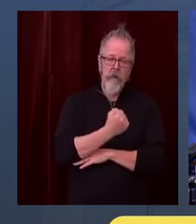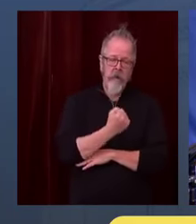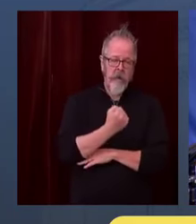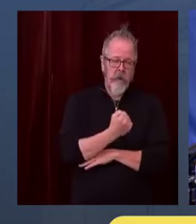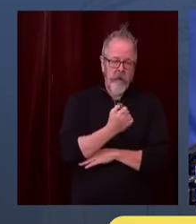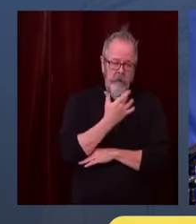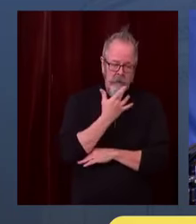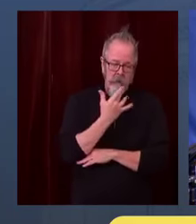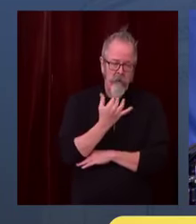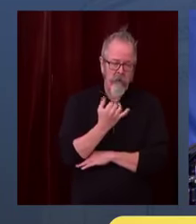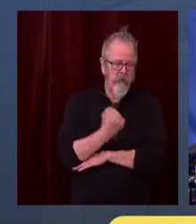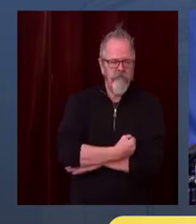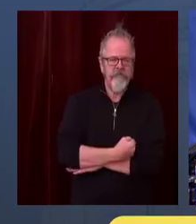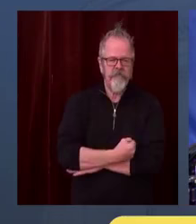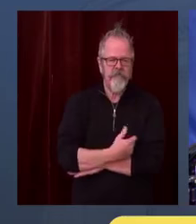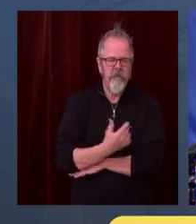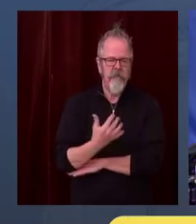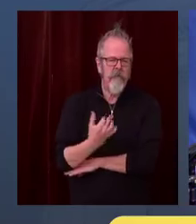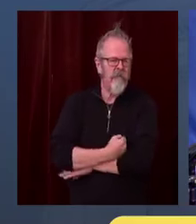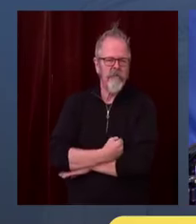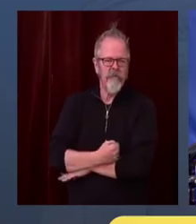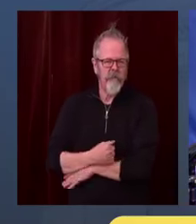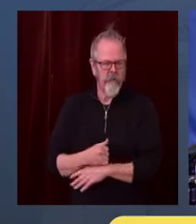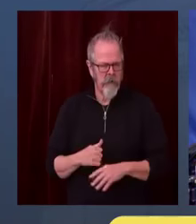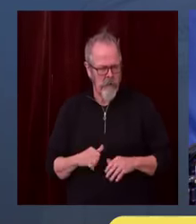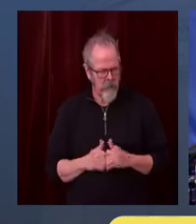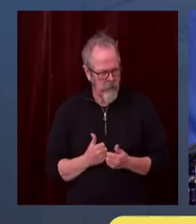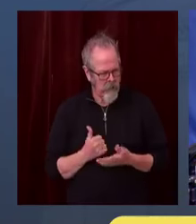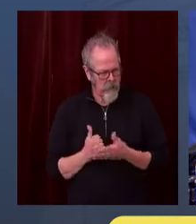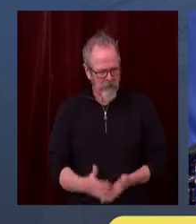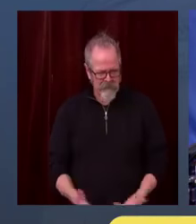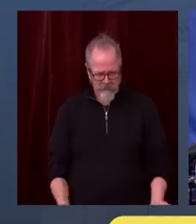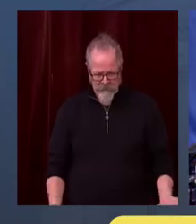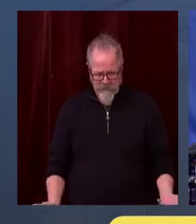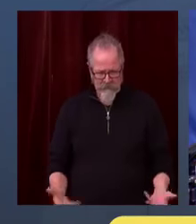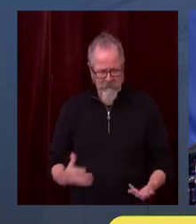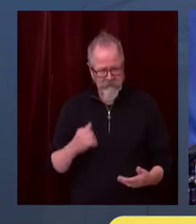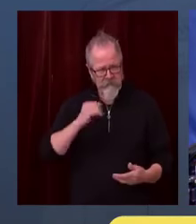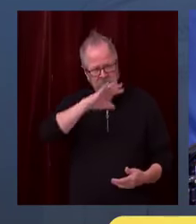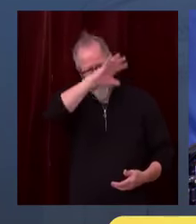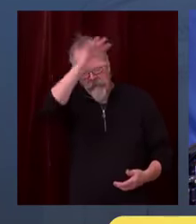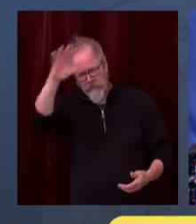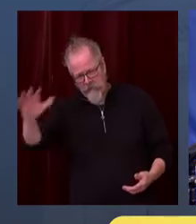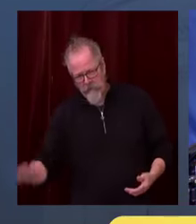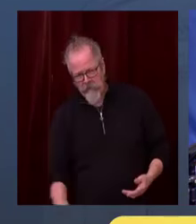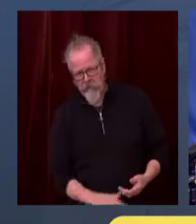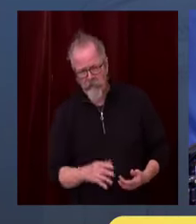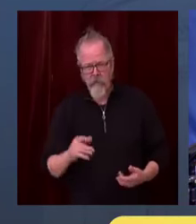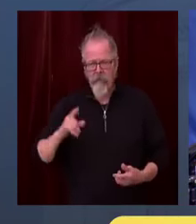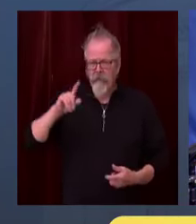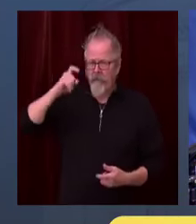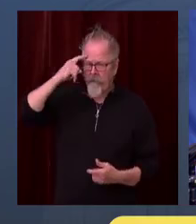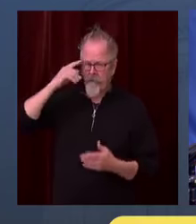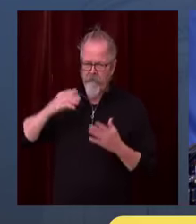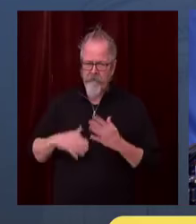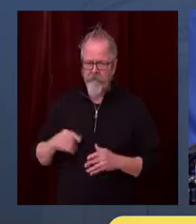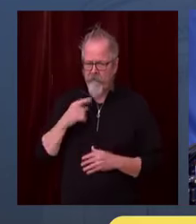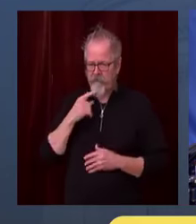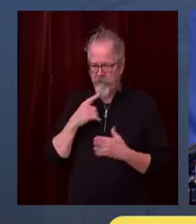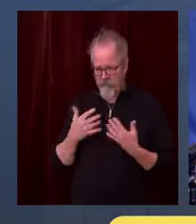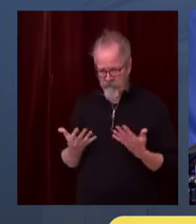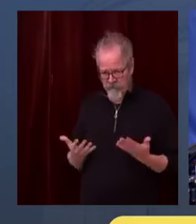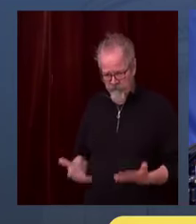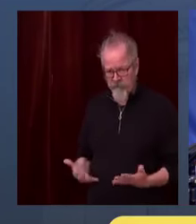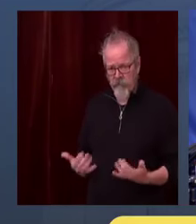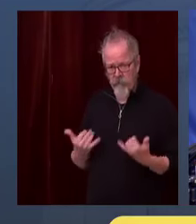today I've announced another $50 million that will be available for small businesses